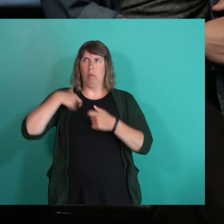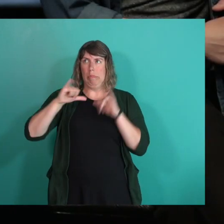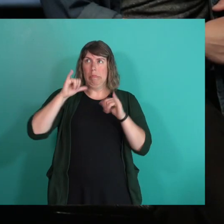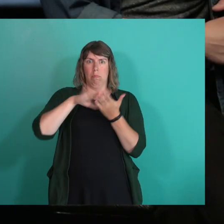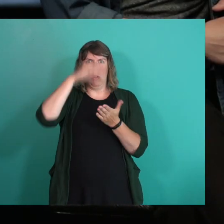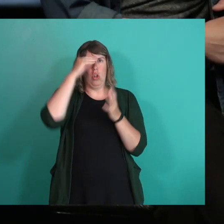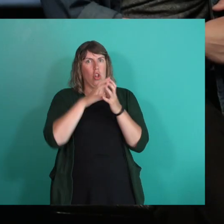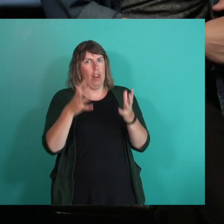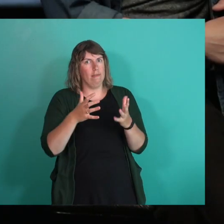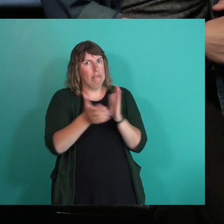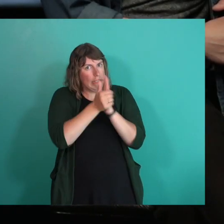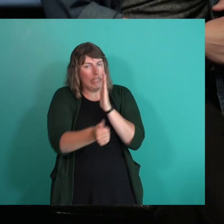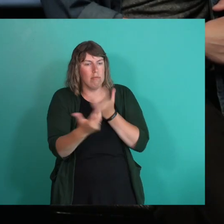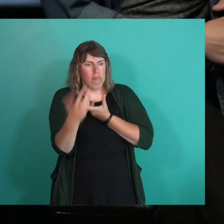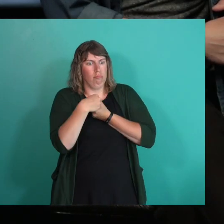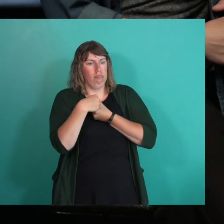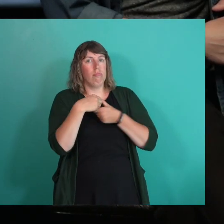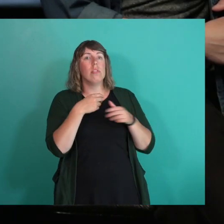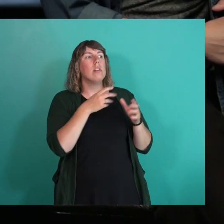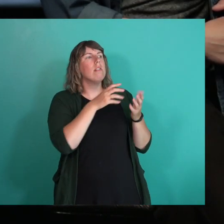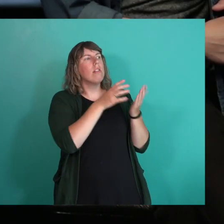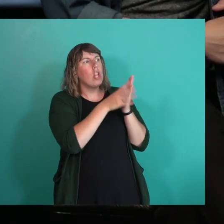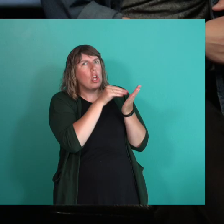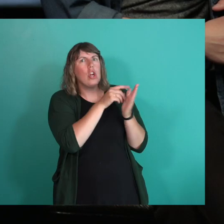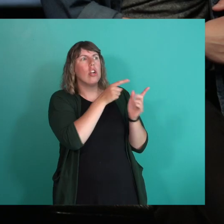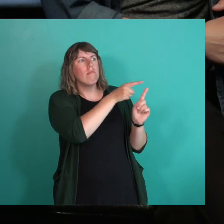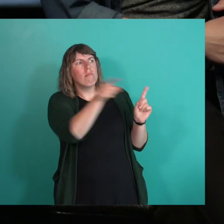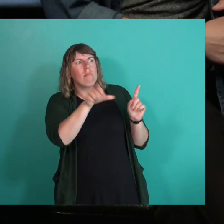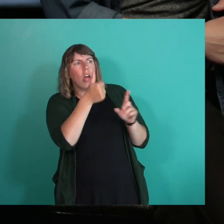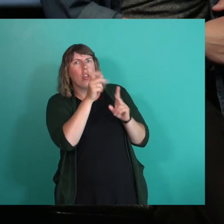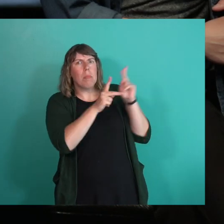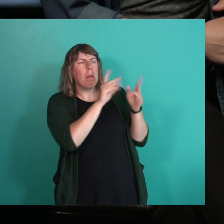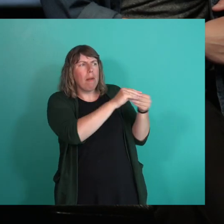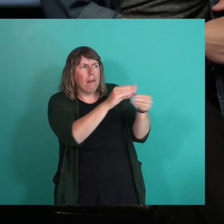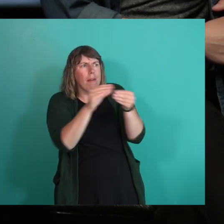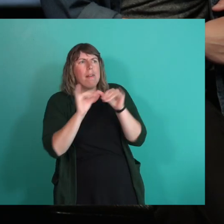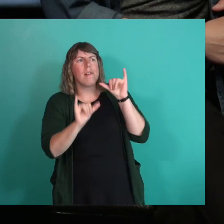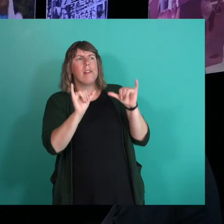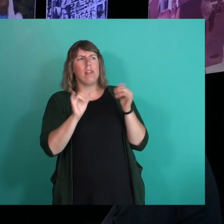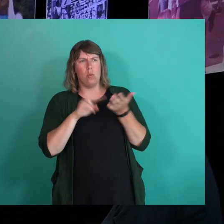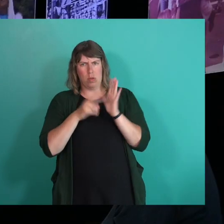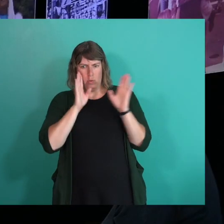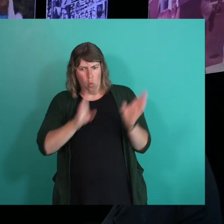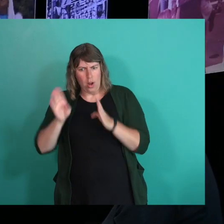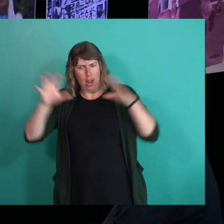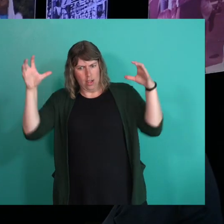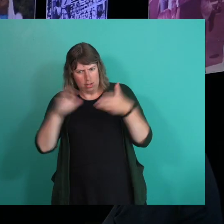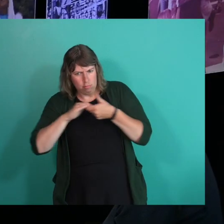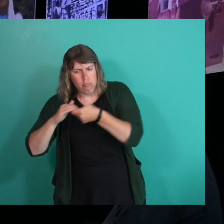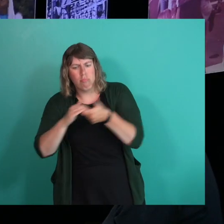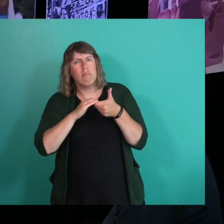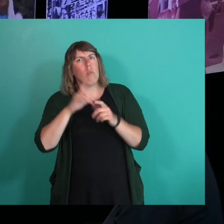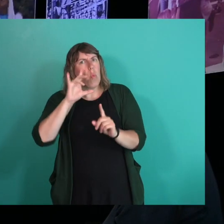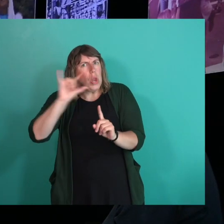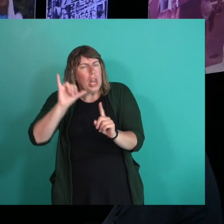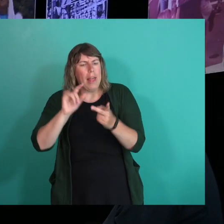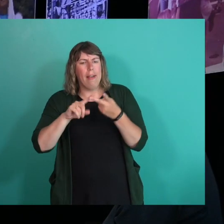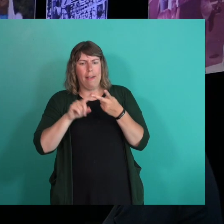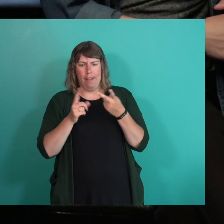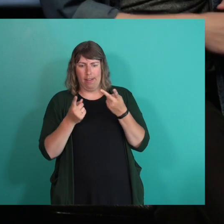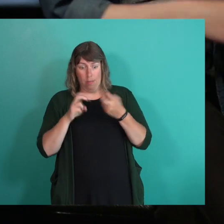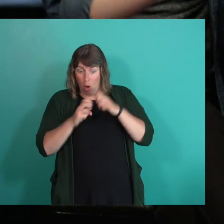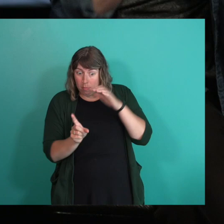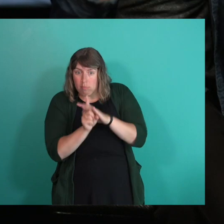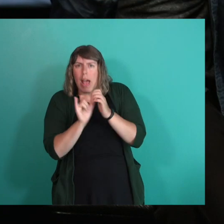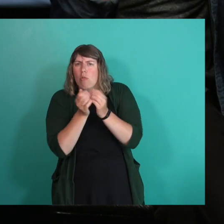of skills. And I had learned from people, um, what it means to organize and what it means to come together and what it means to kind of solve your,